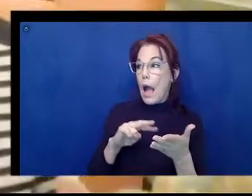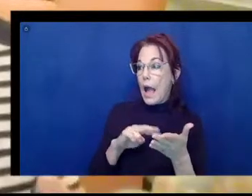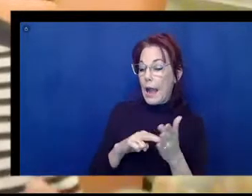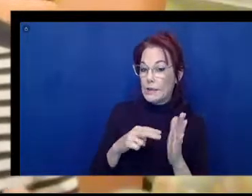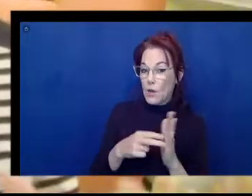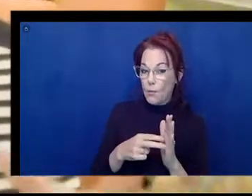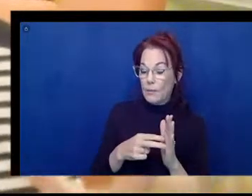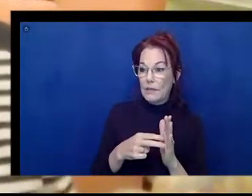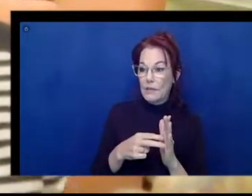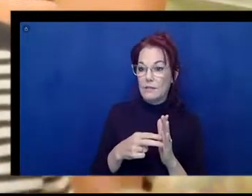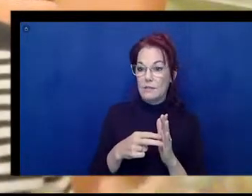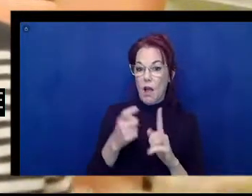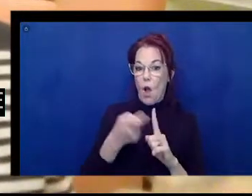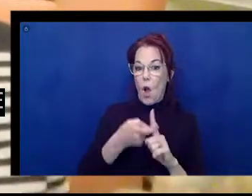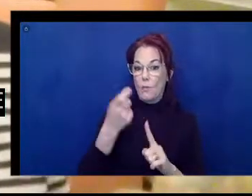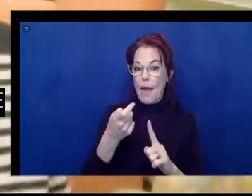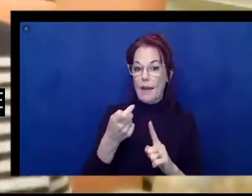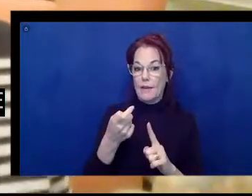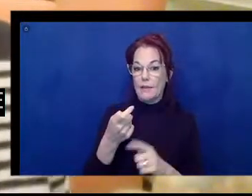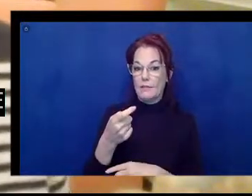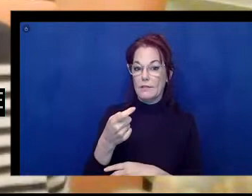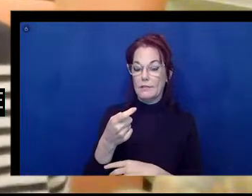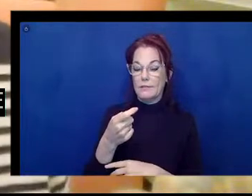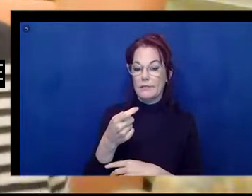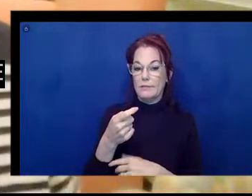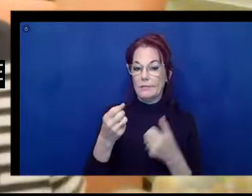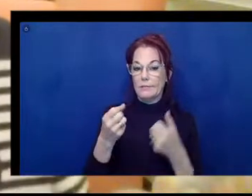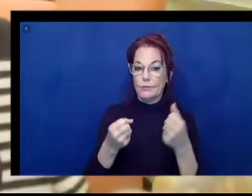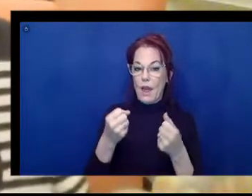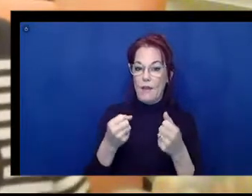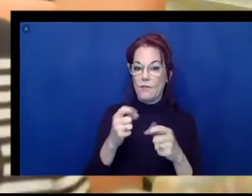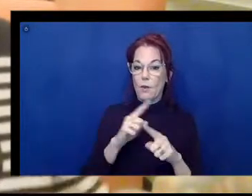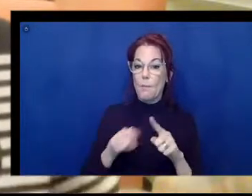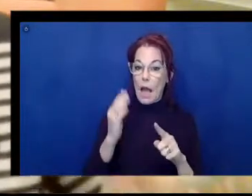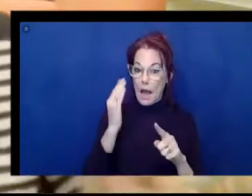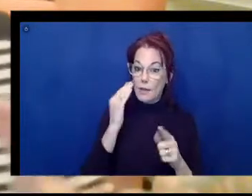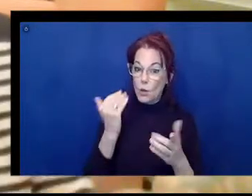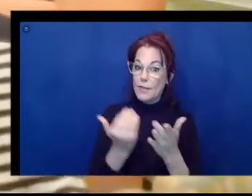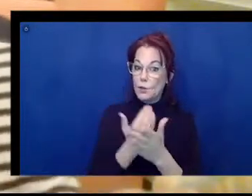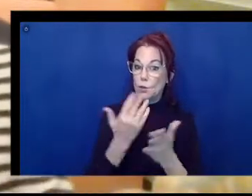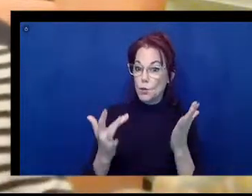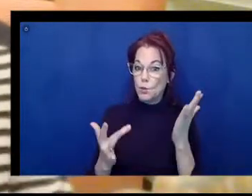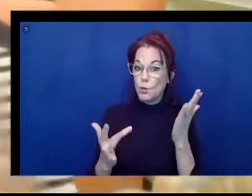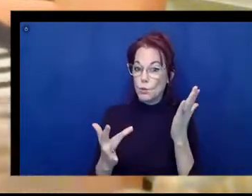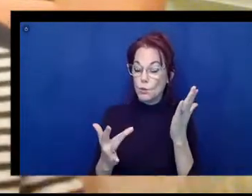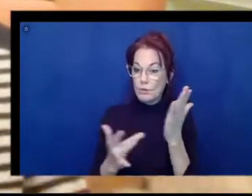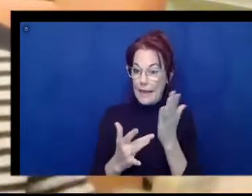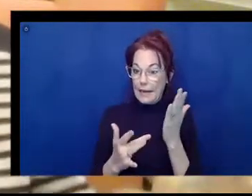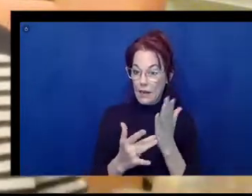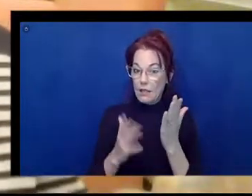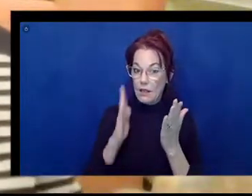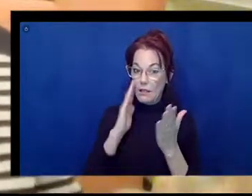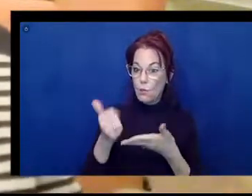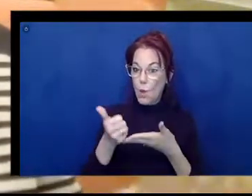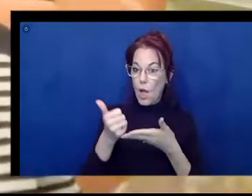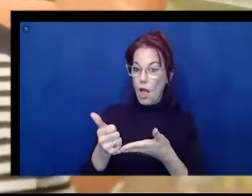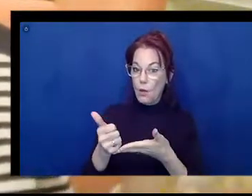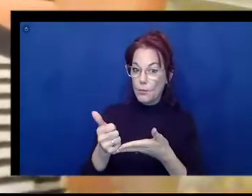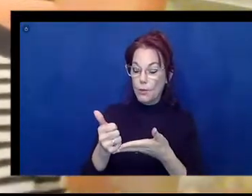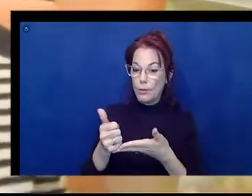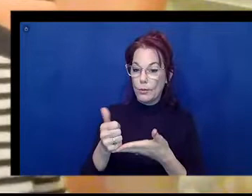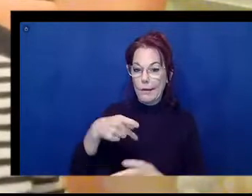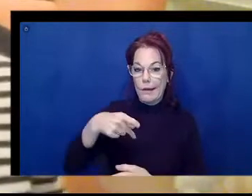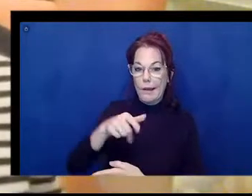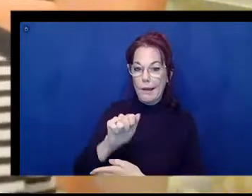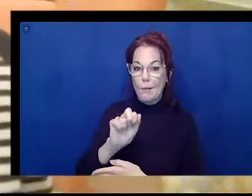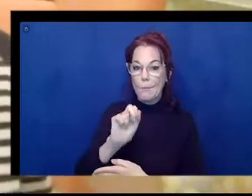themselves, but I know that there's new technologies that will help you park, right? There are assisted parking, or there are special meters, or you can